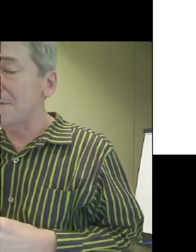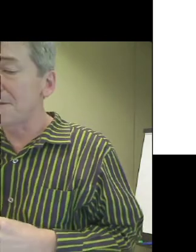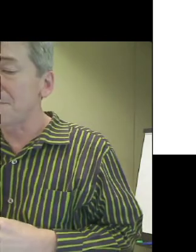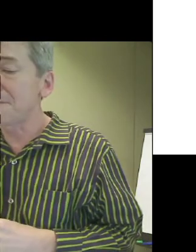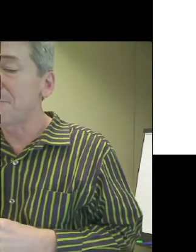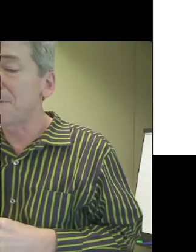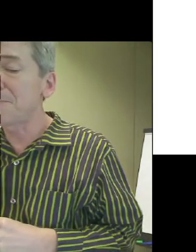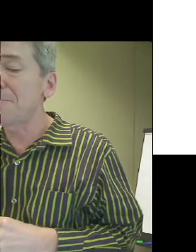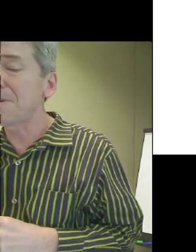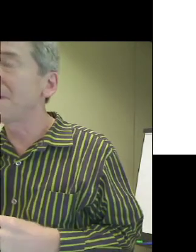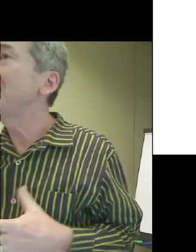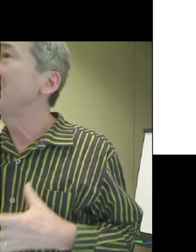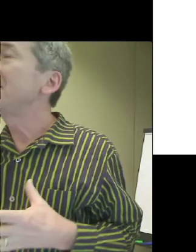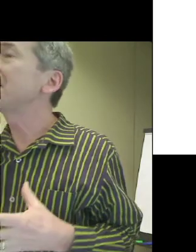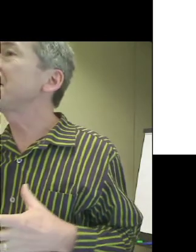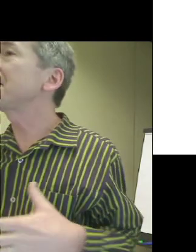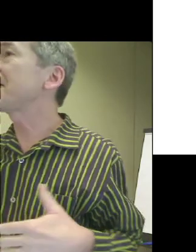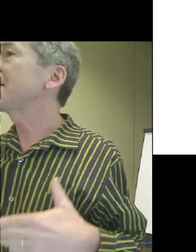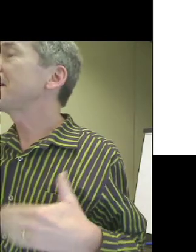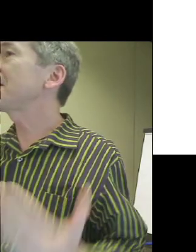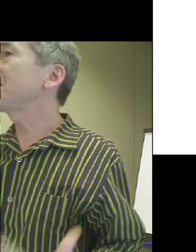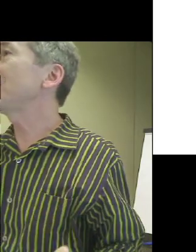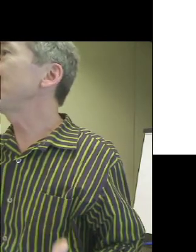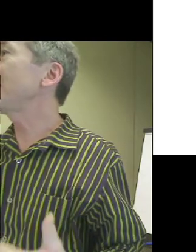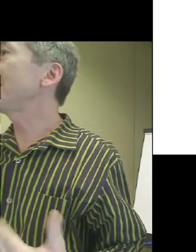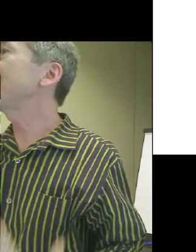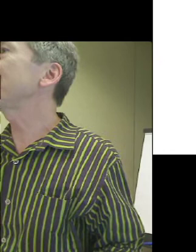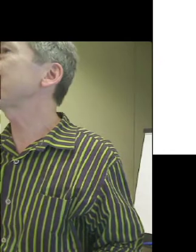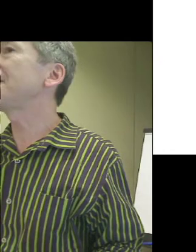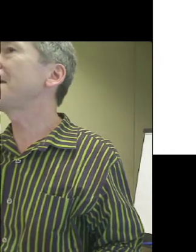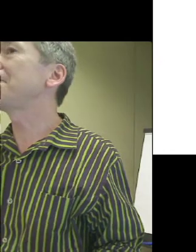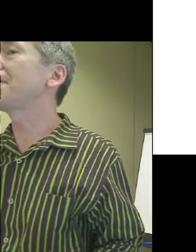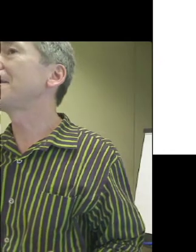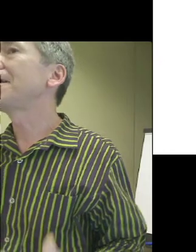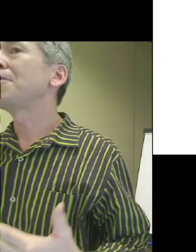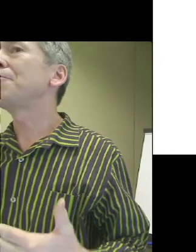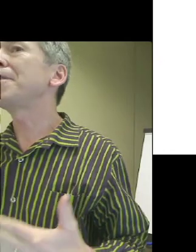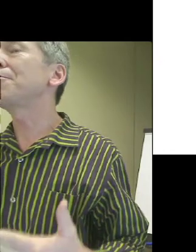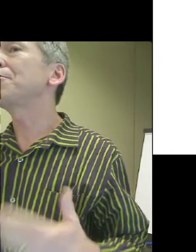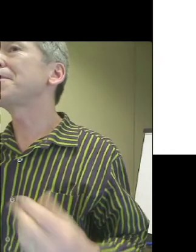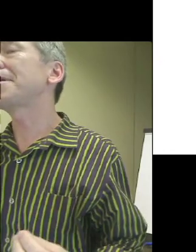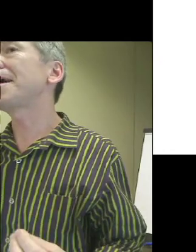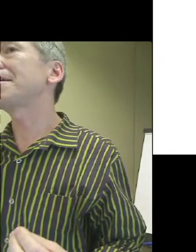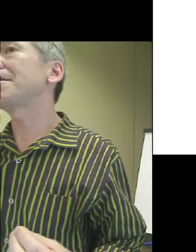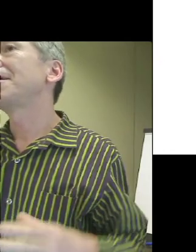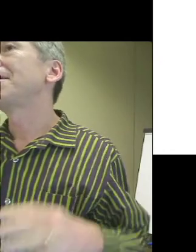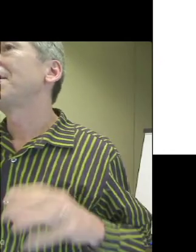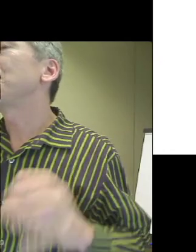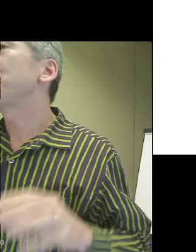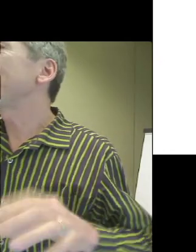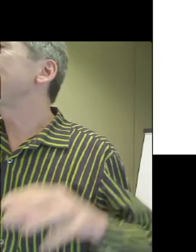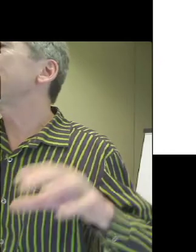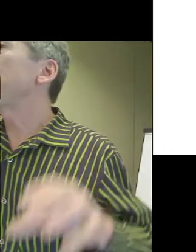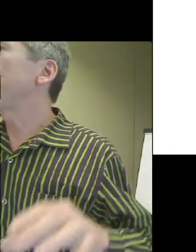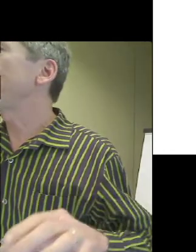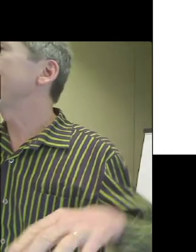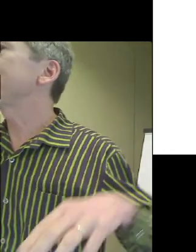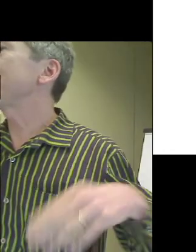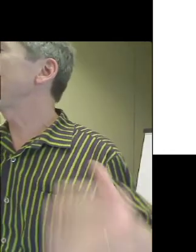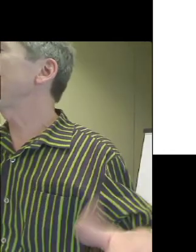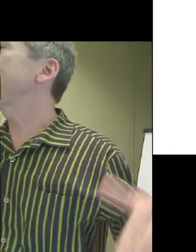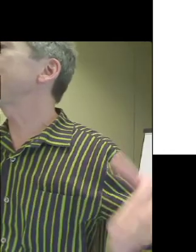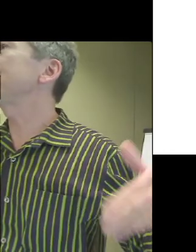living of disabled people, saying that at the local and national level, we ought to get comprehensive